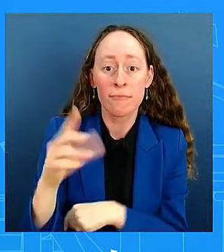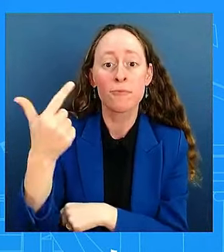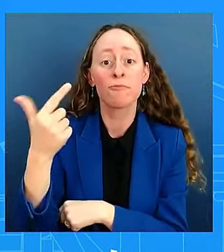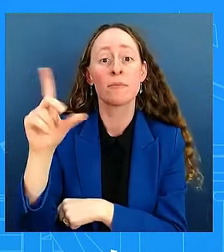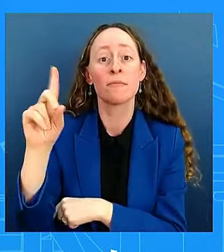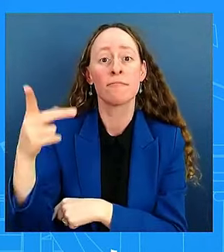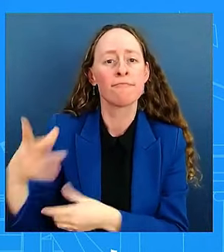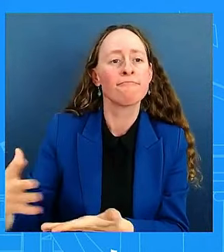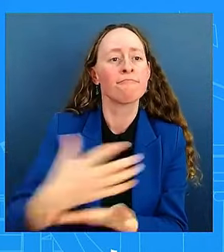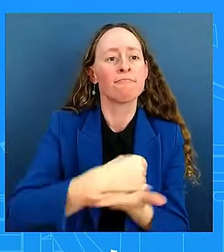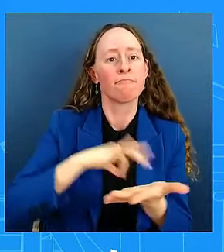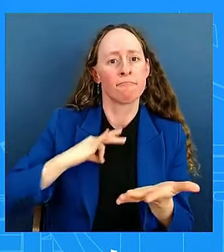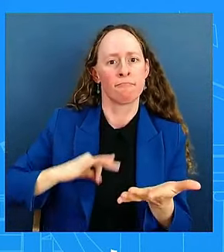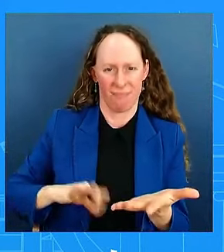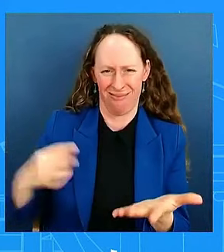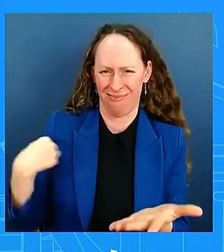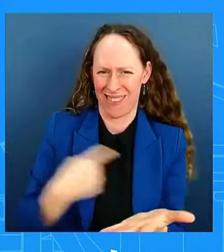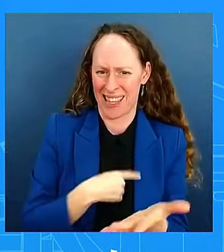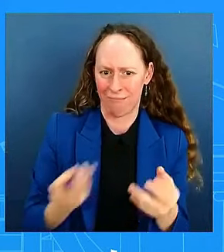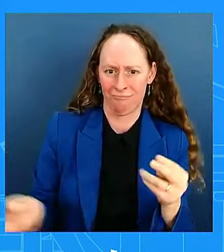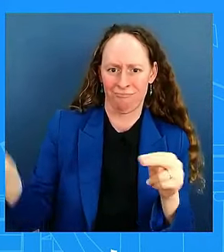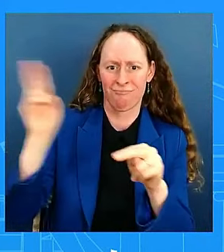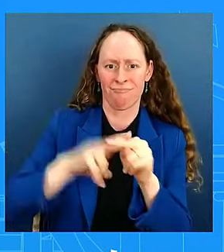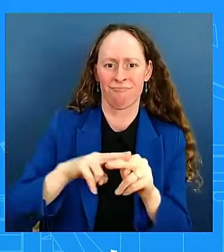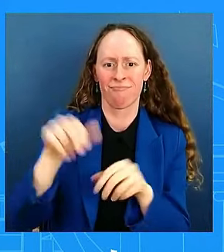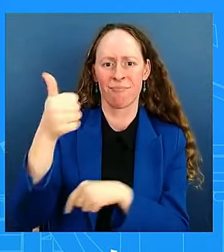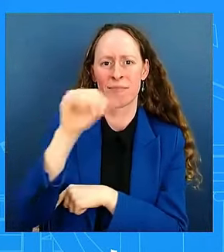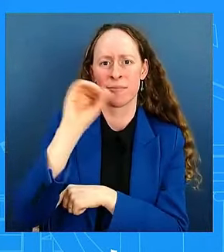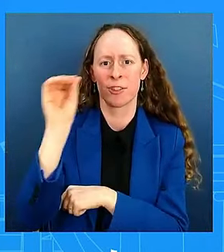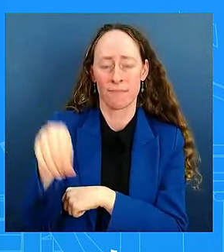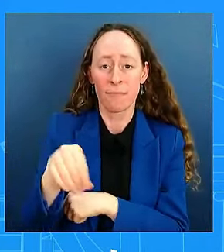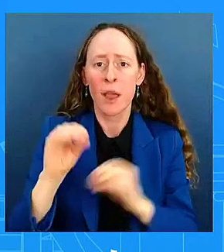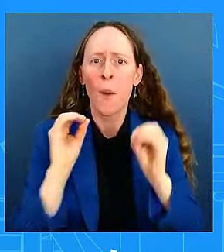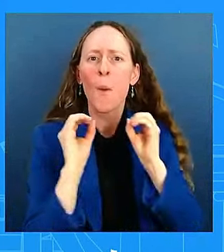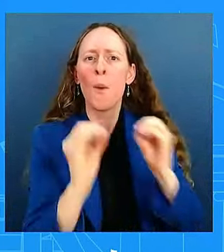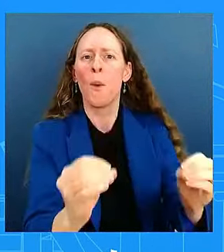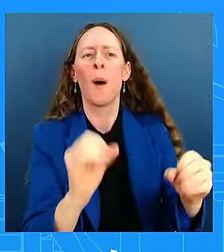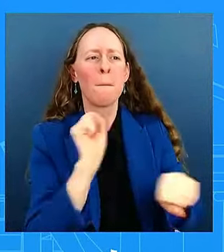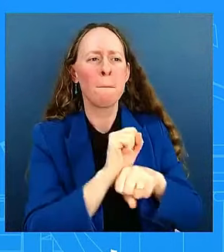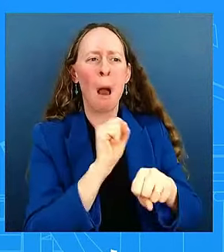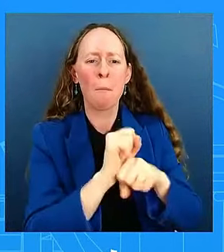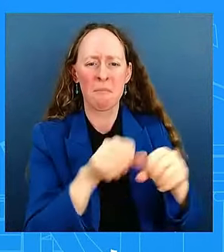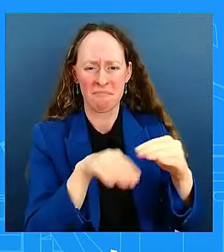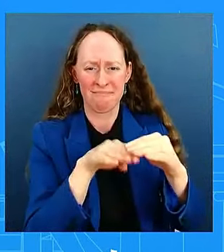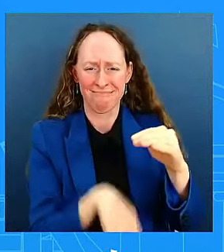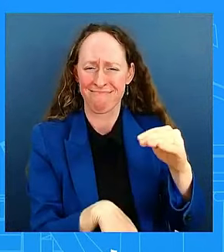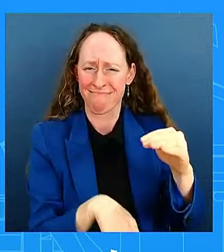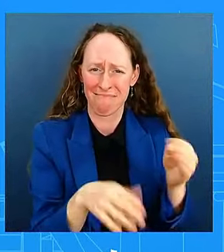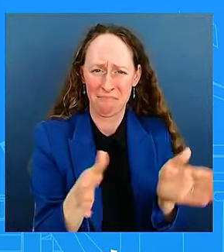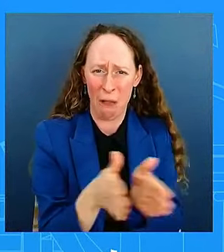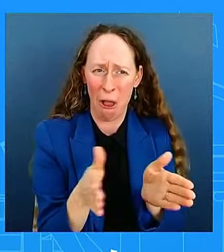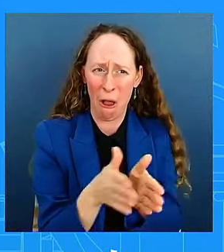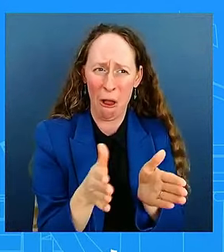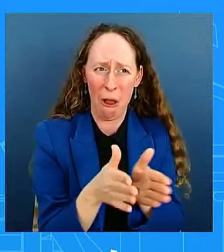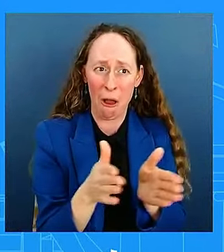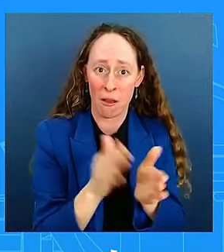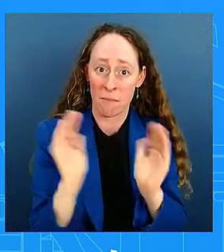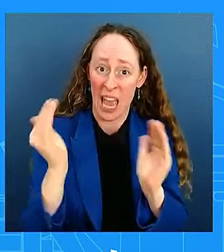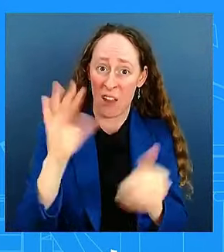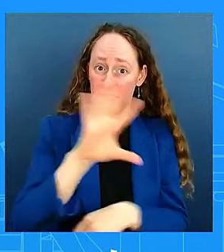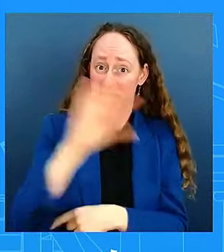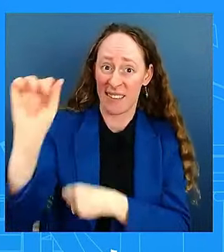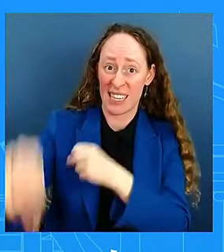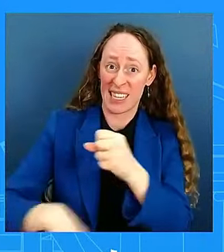50 years. We're also told inflation couldn't come down without massive job losses or sending the economy into economic